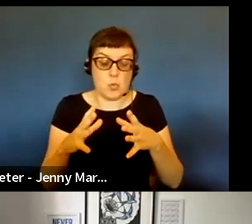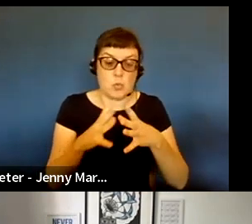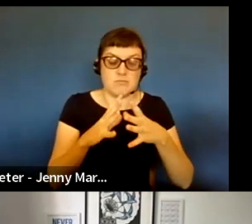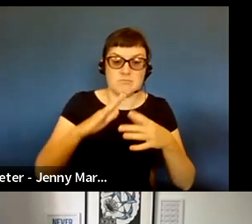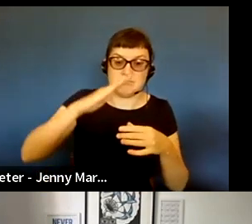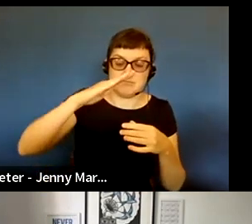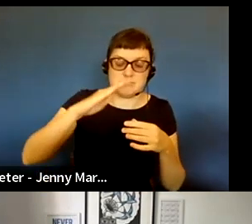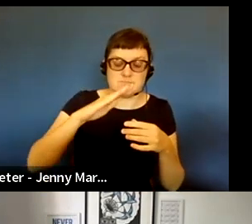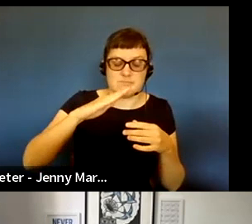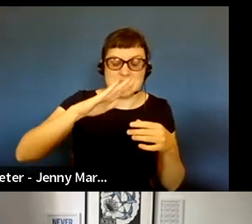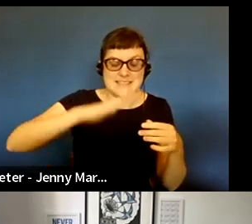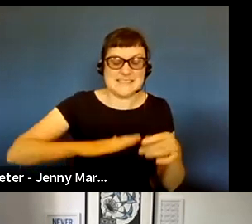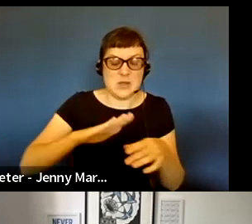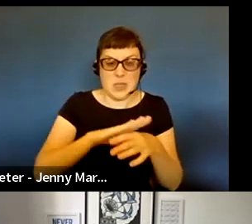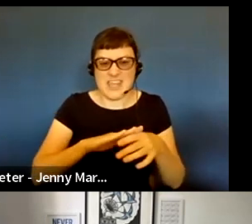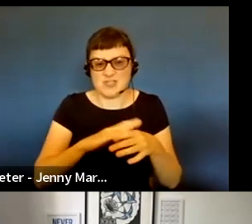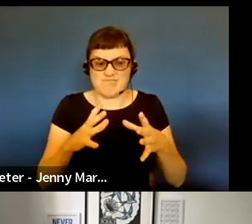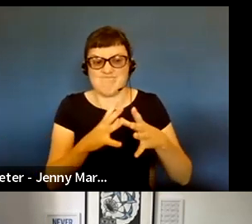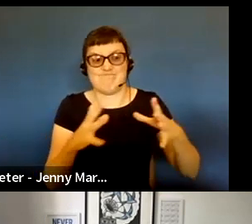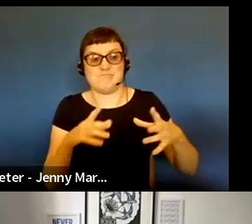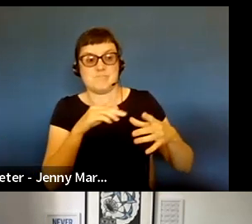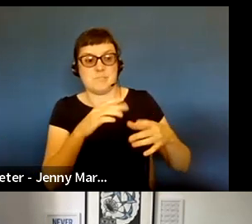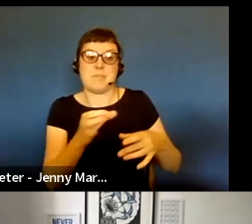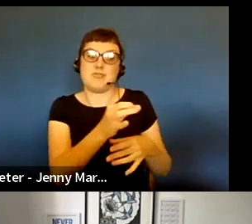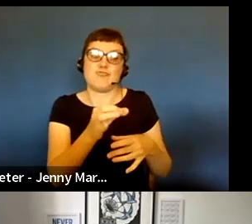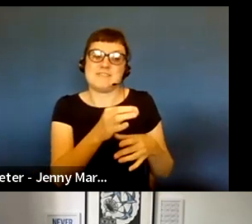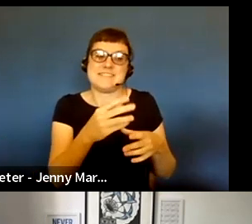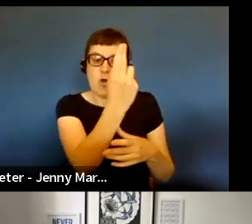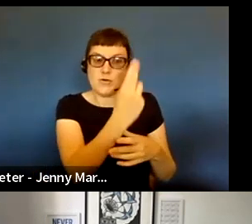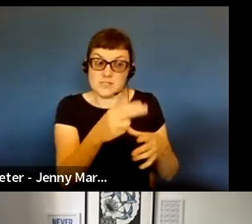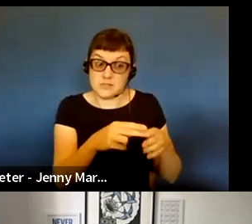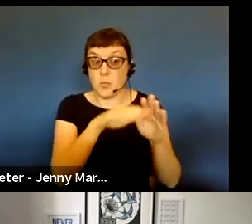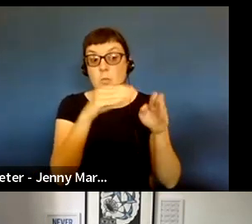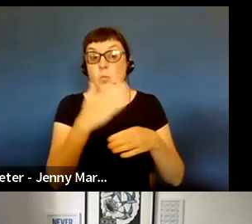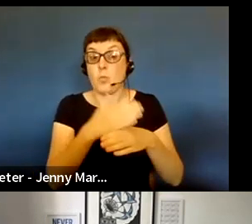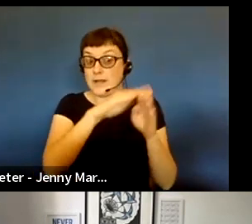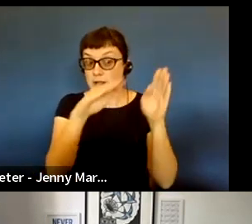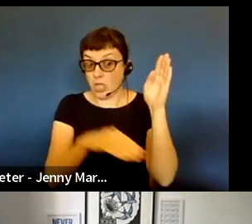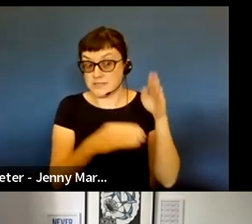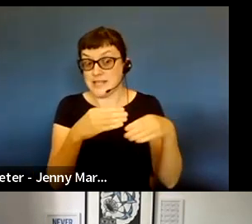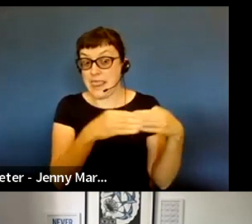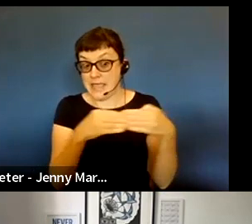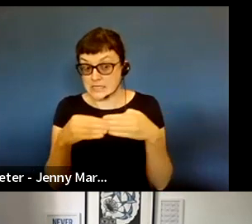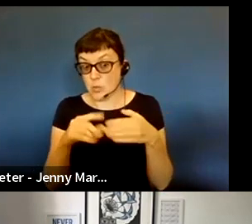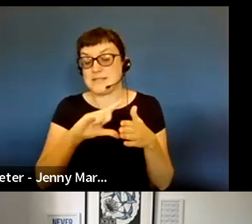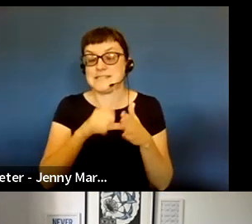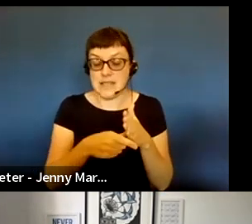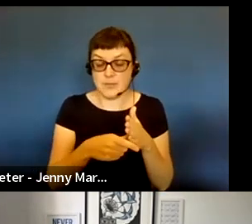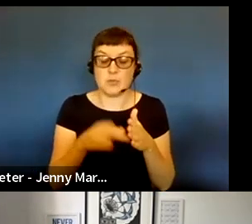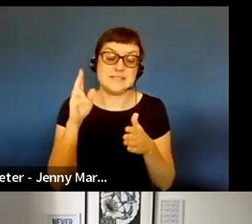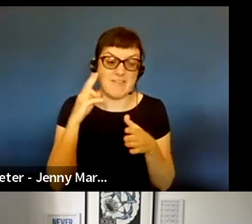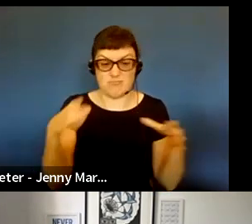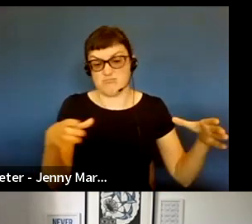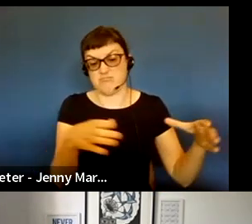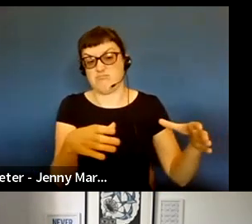We included in that working class led work and disabled and deaf